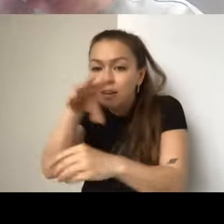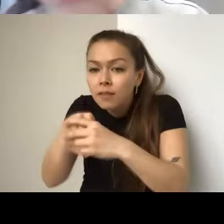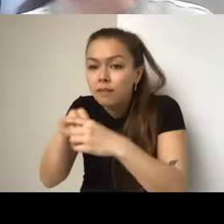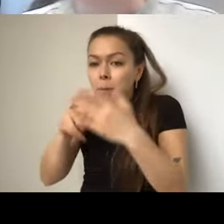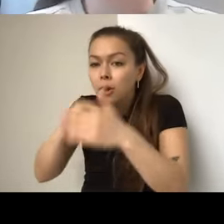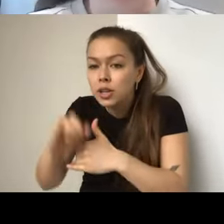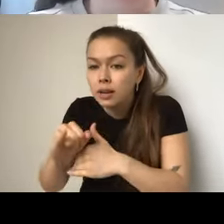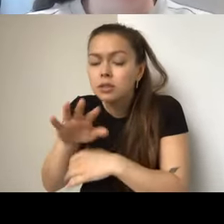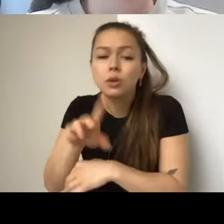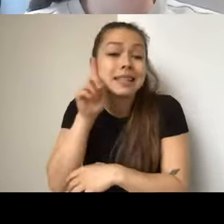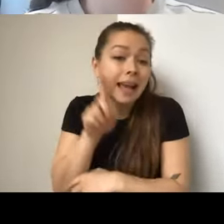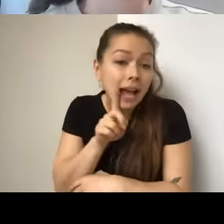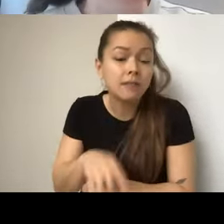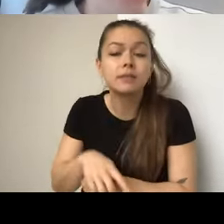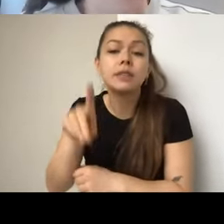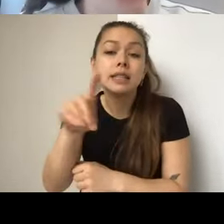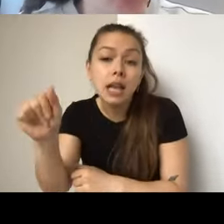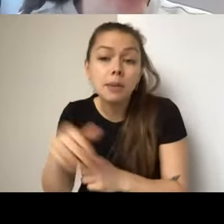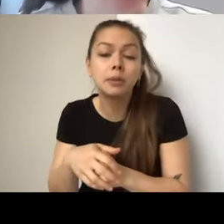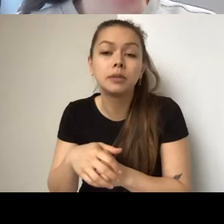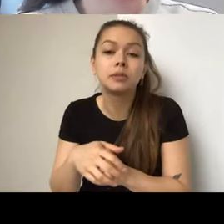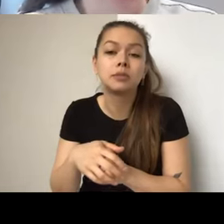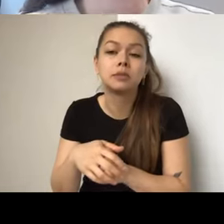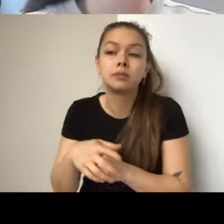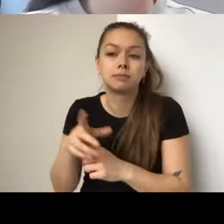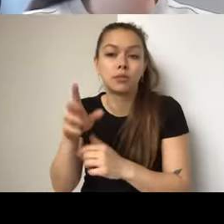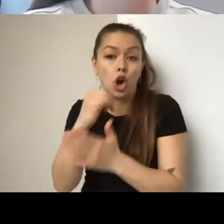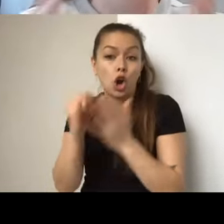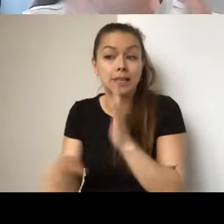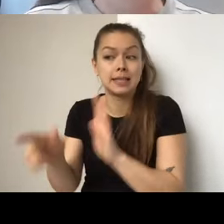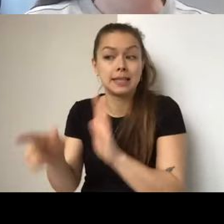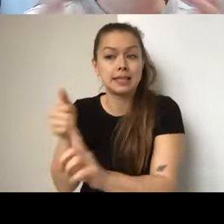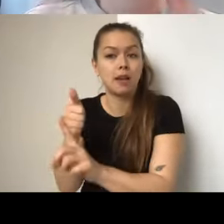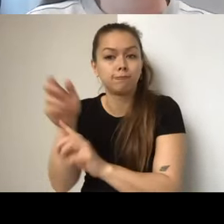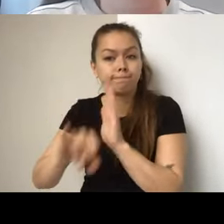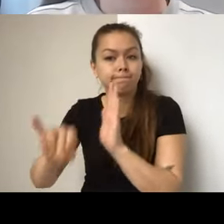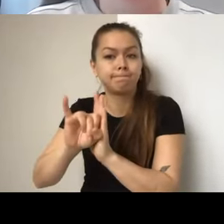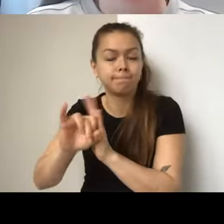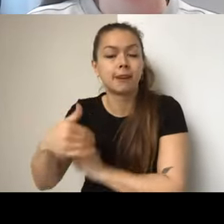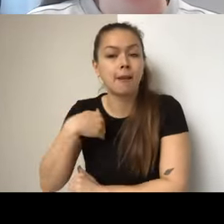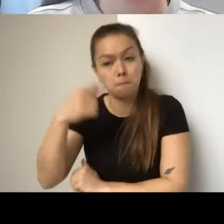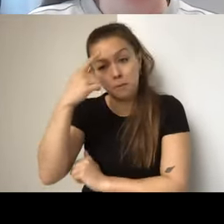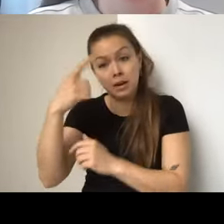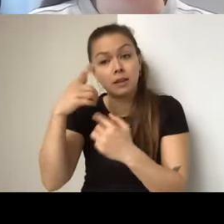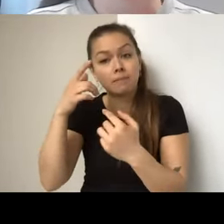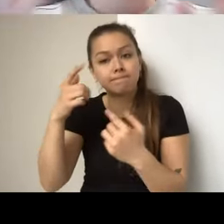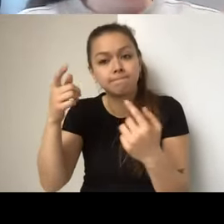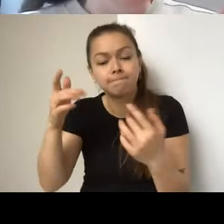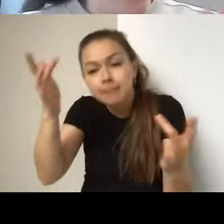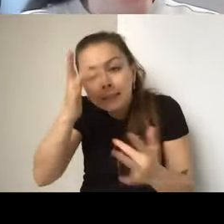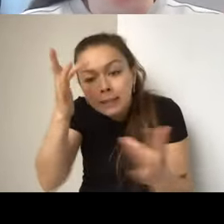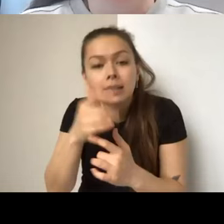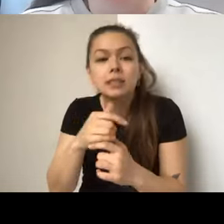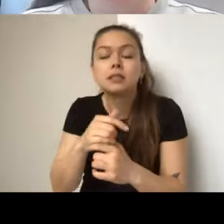identify as having mental illness or needing support who are going to be lead contributors to your project. So